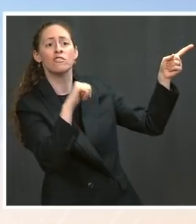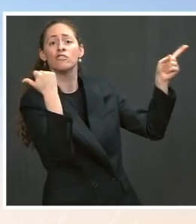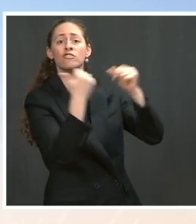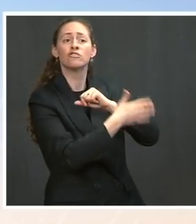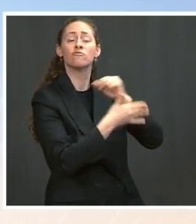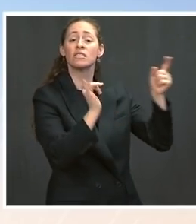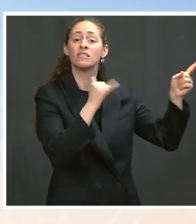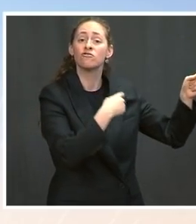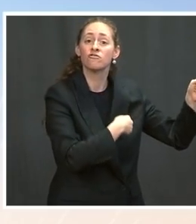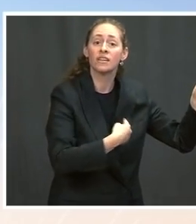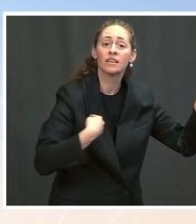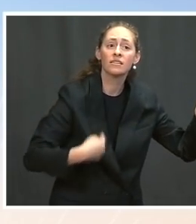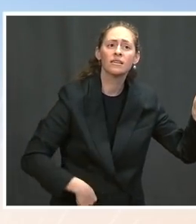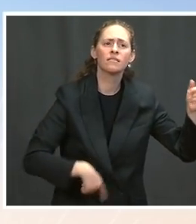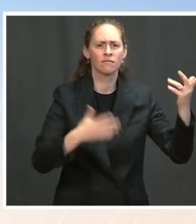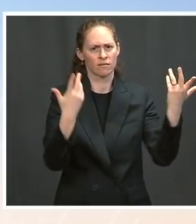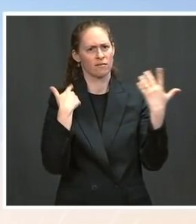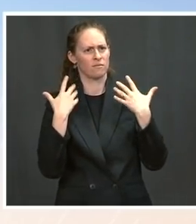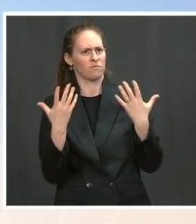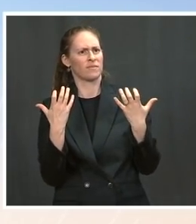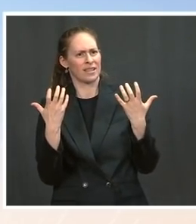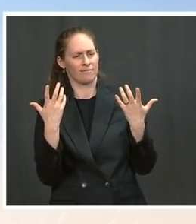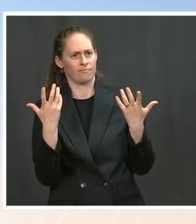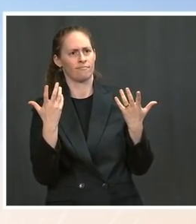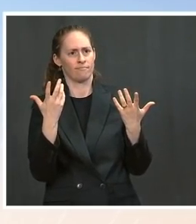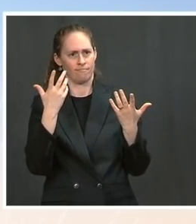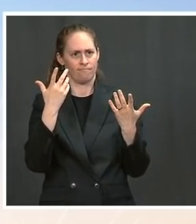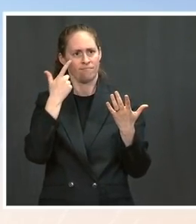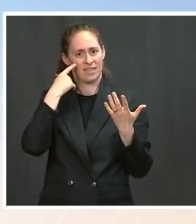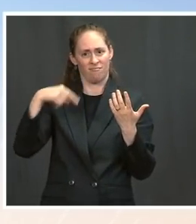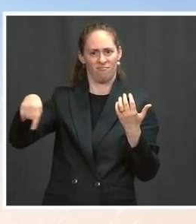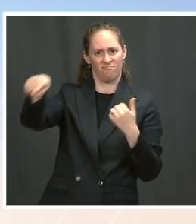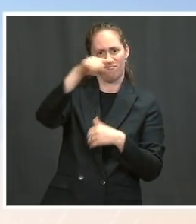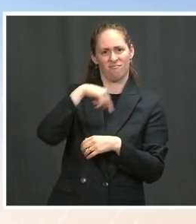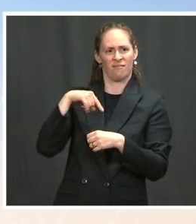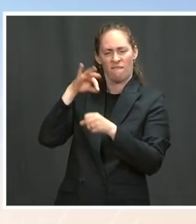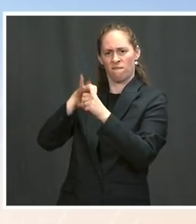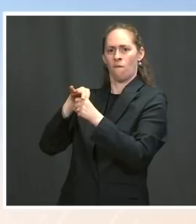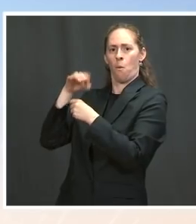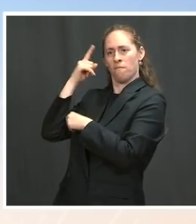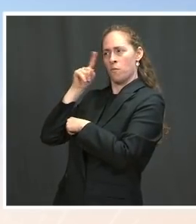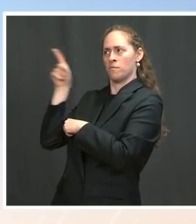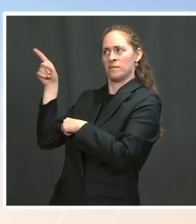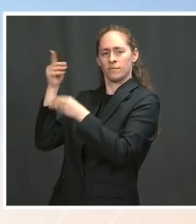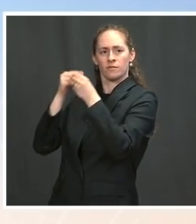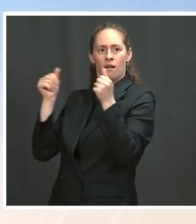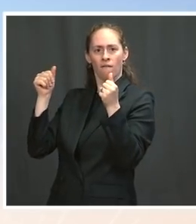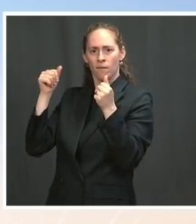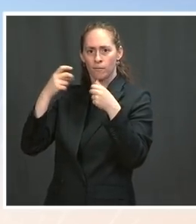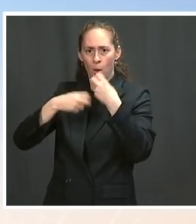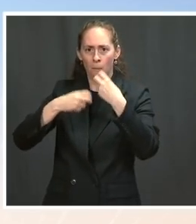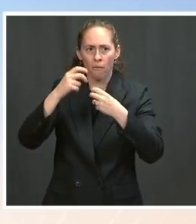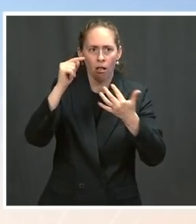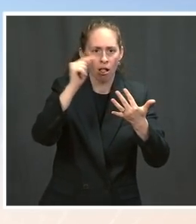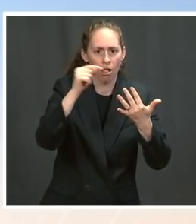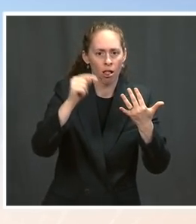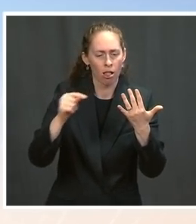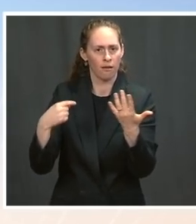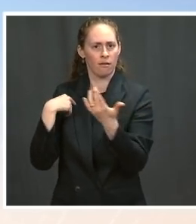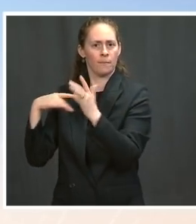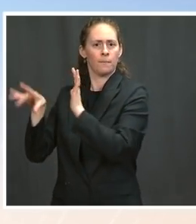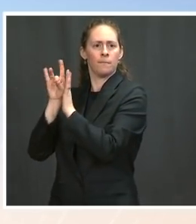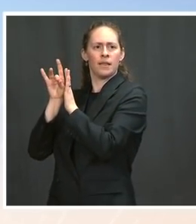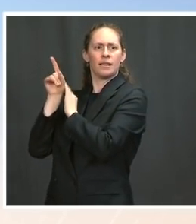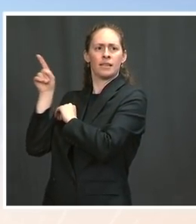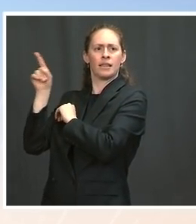the American people elected him to solve problems and to represent and govern for all people. And he's hoping that these leaders will come